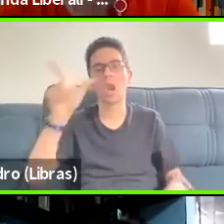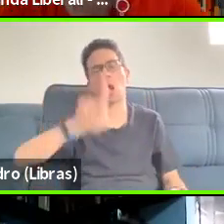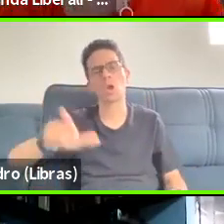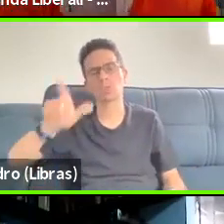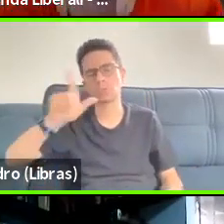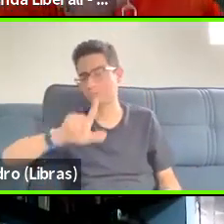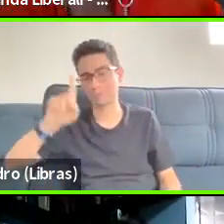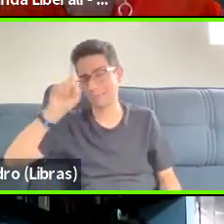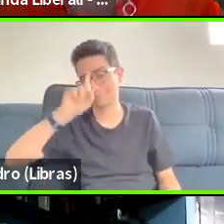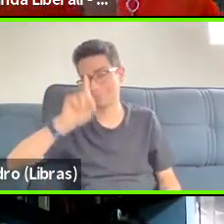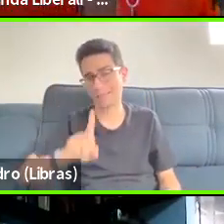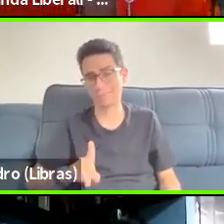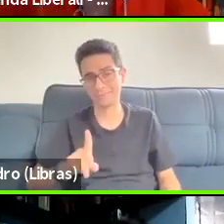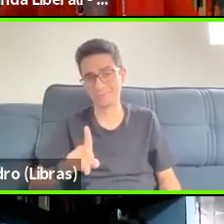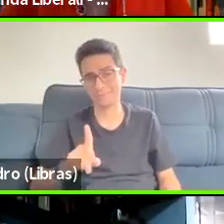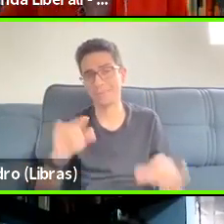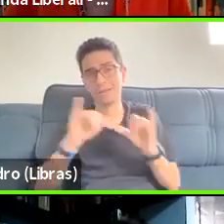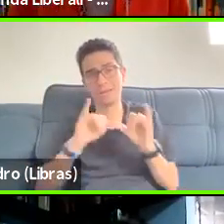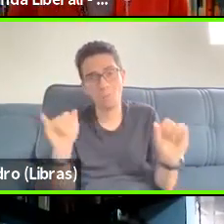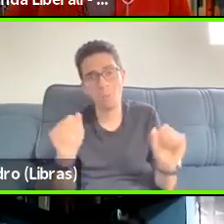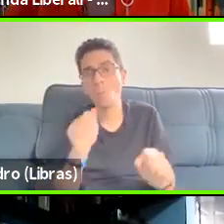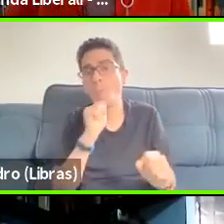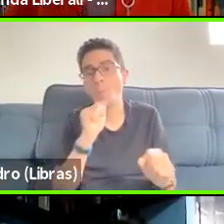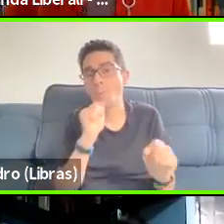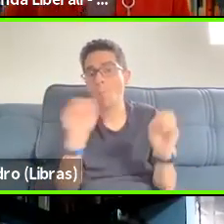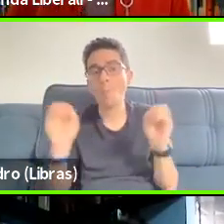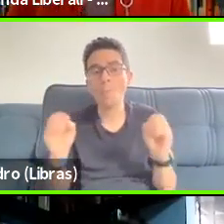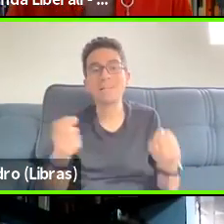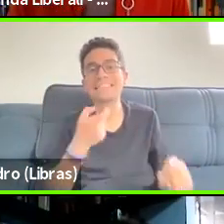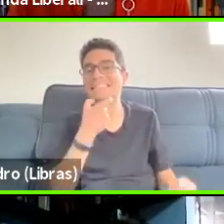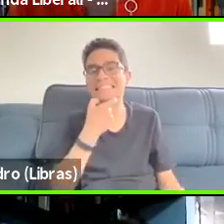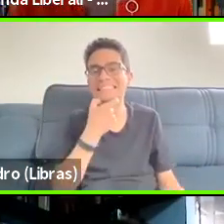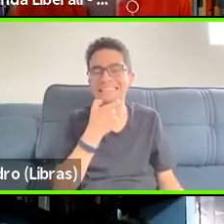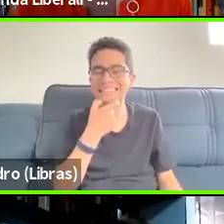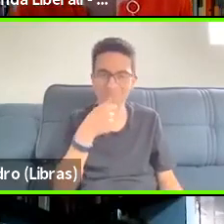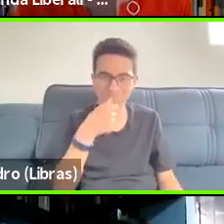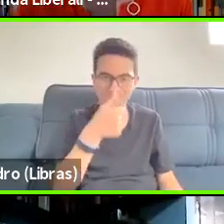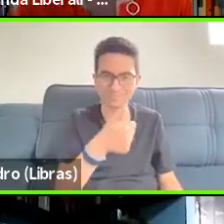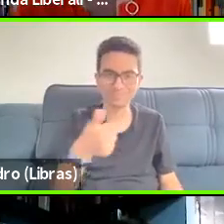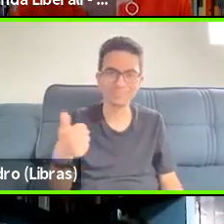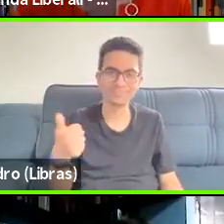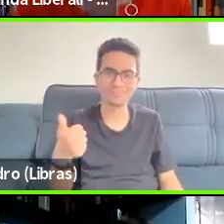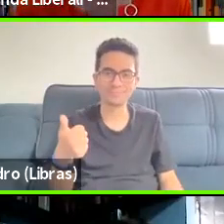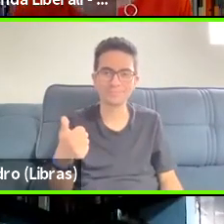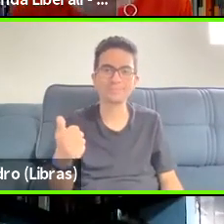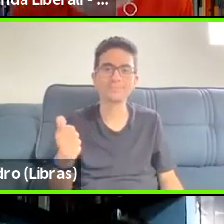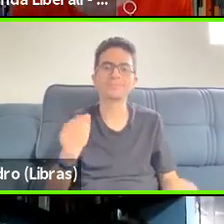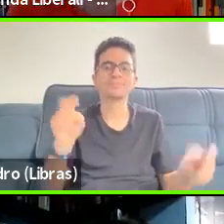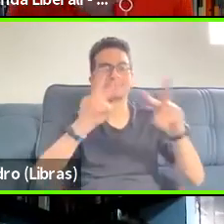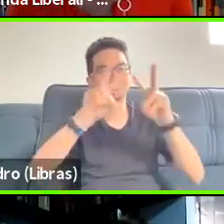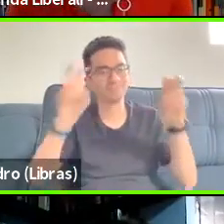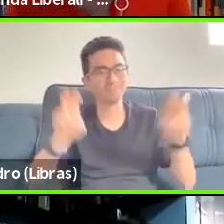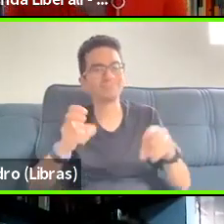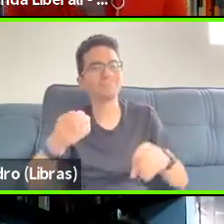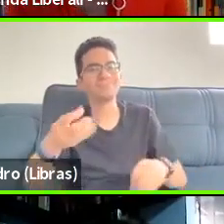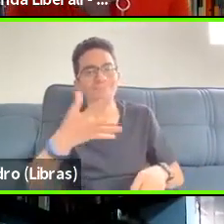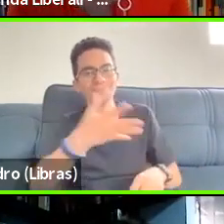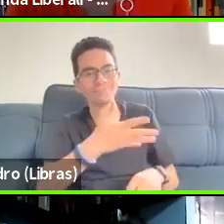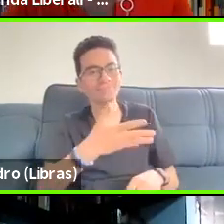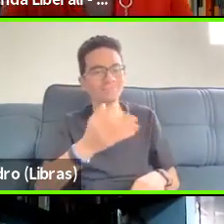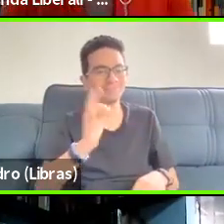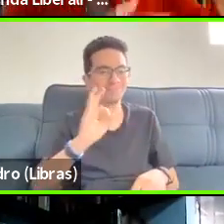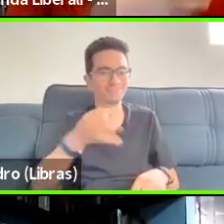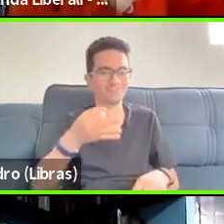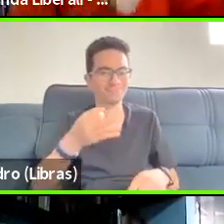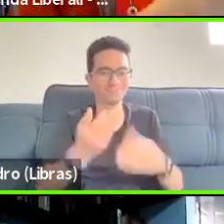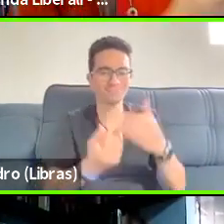about it. It's a recent, uh, concept that we have developed. Um, we depart